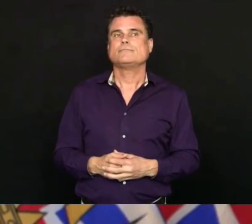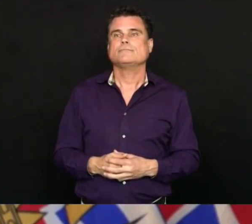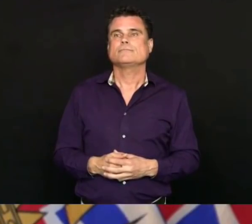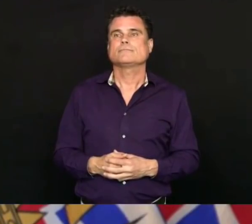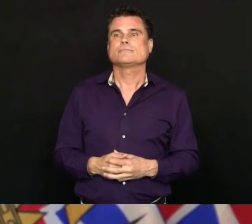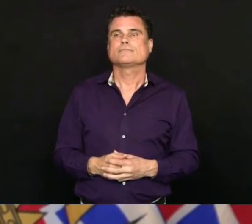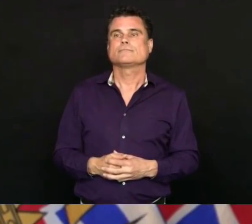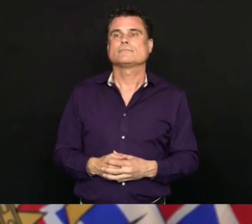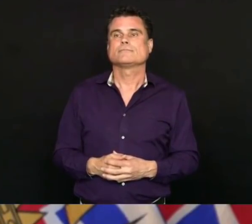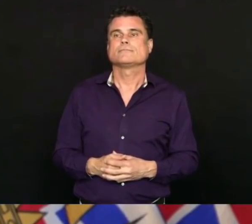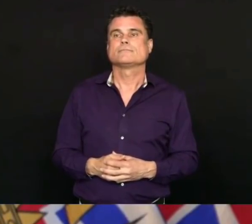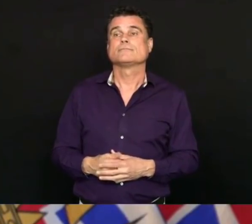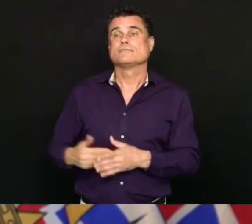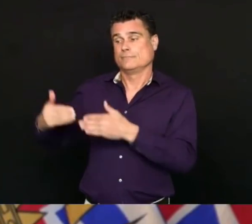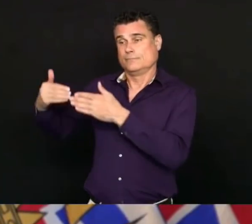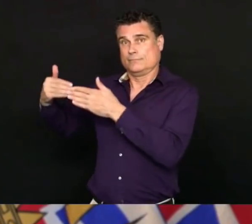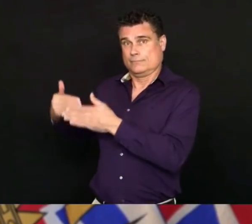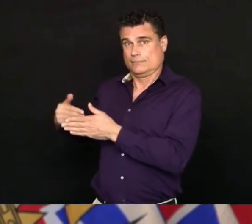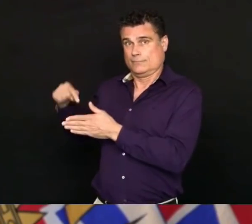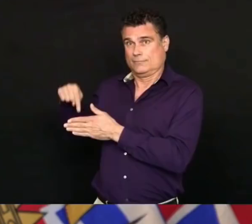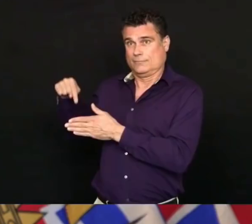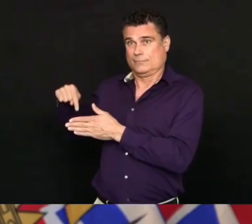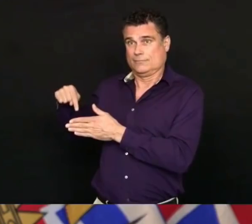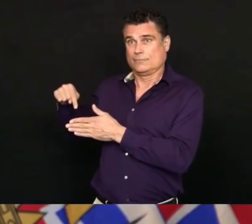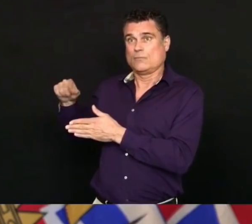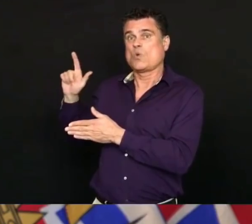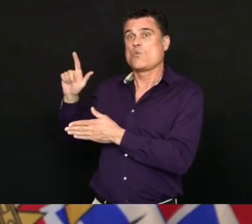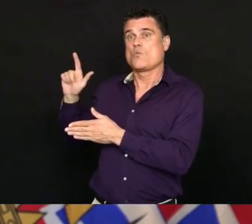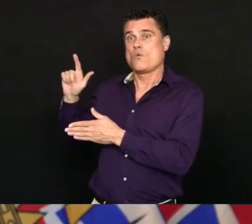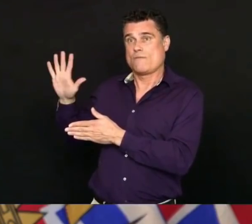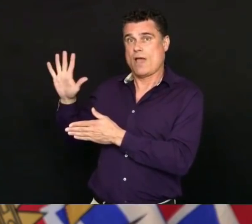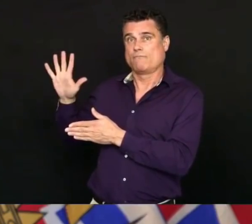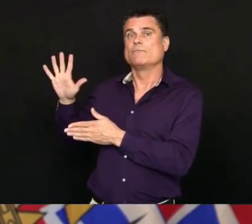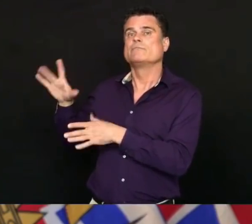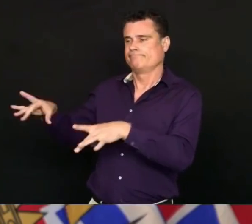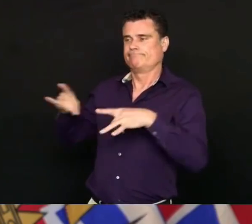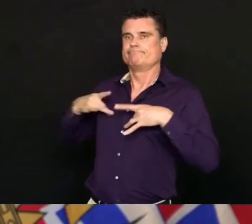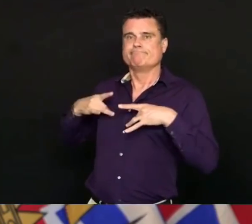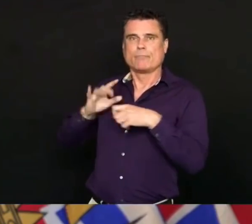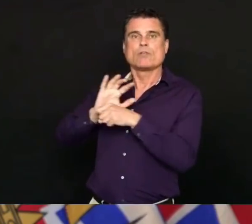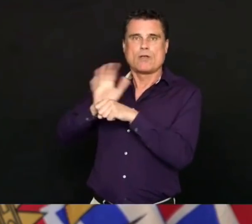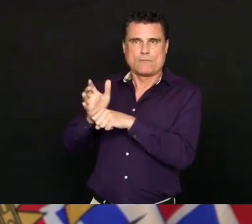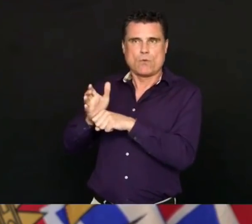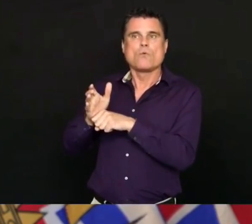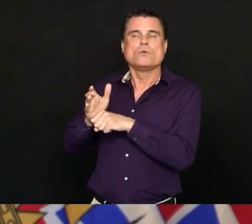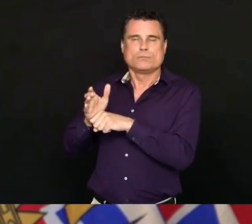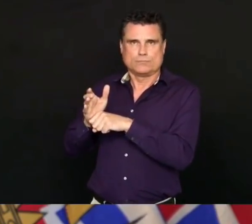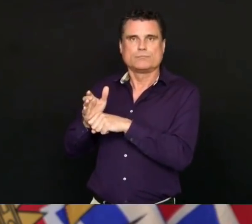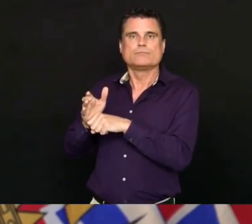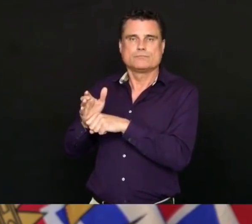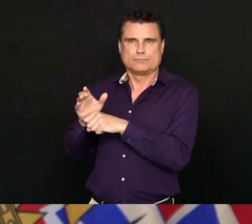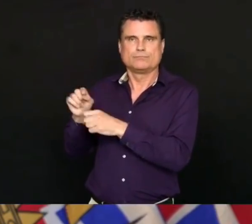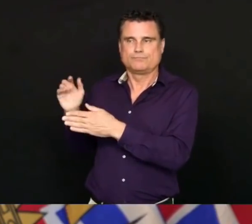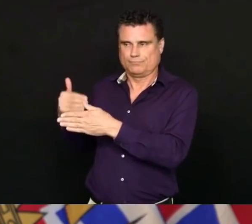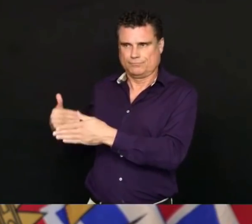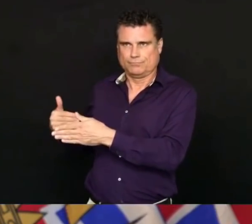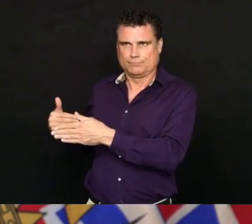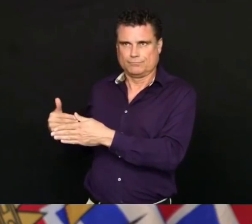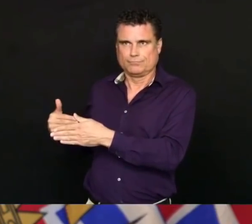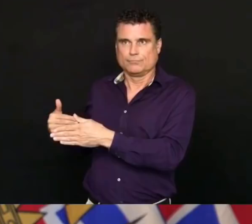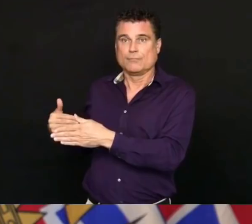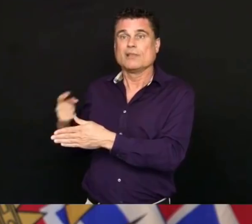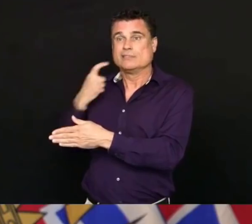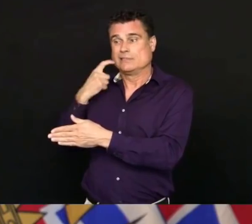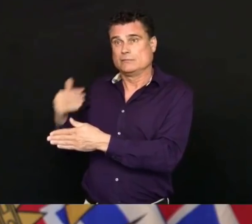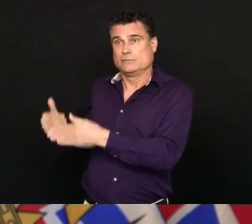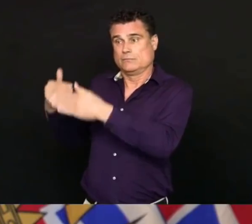12th we had 25 new people test positive for COVID-19 in BC. And then in the past 24 hours we